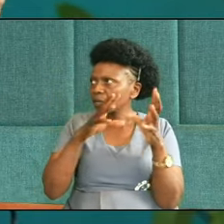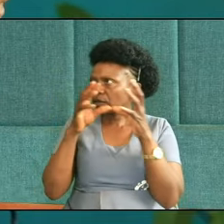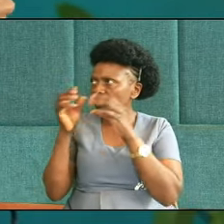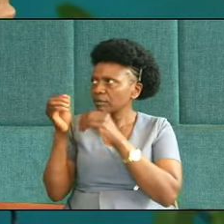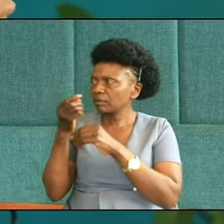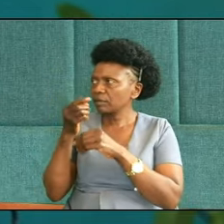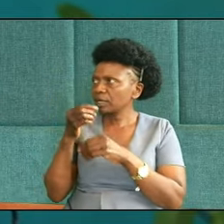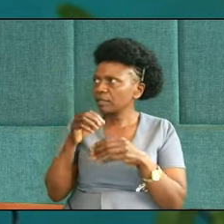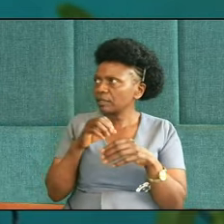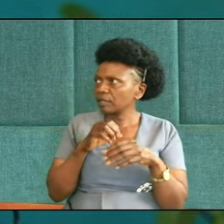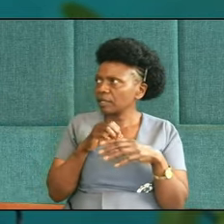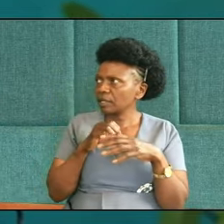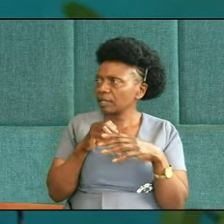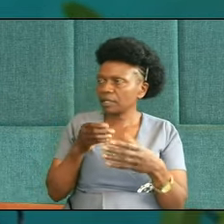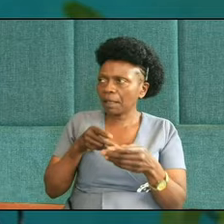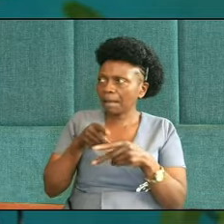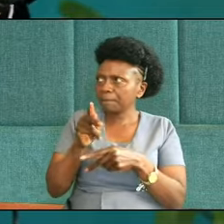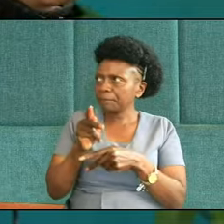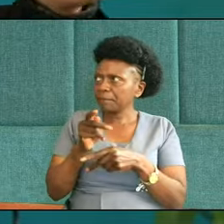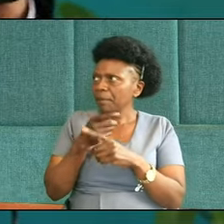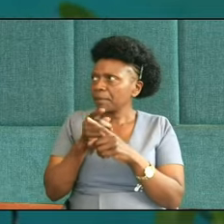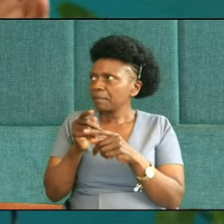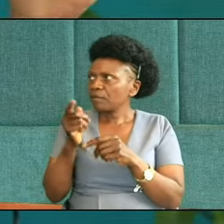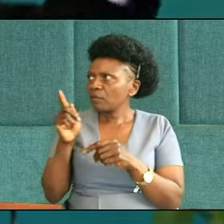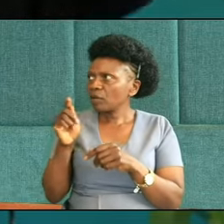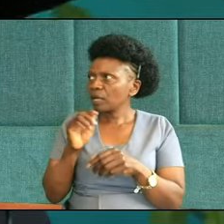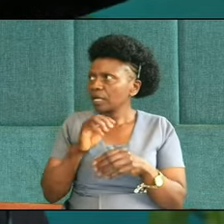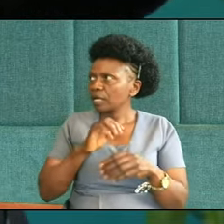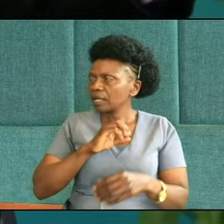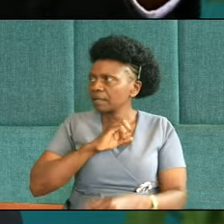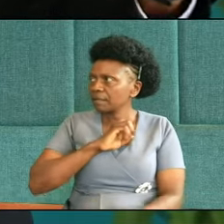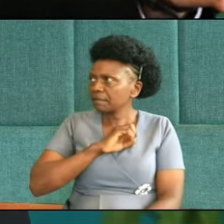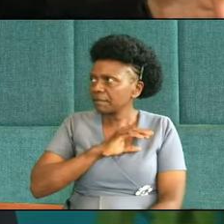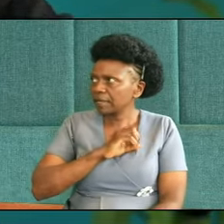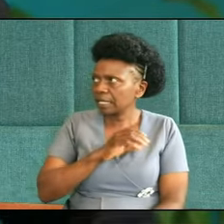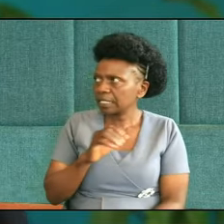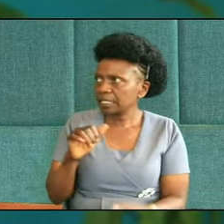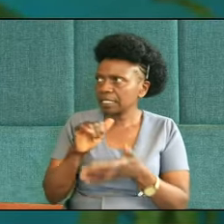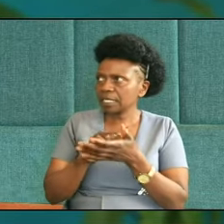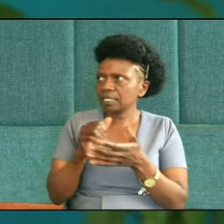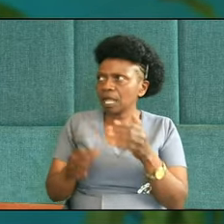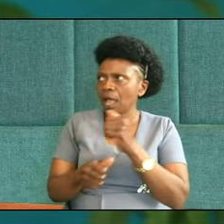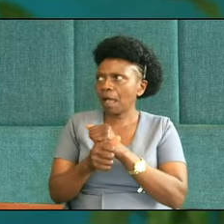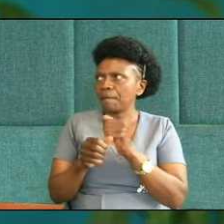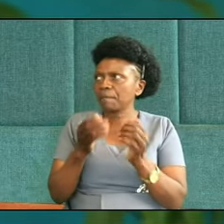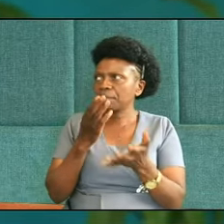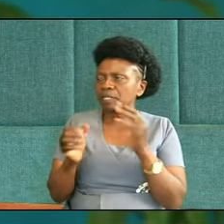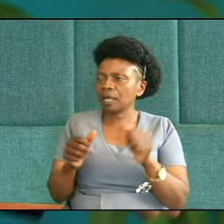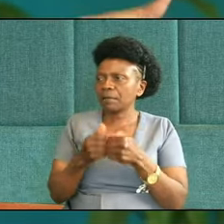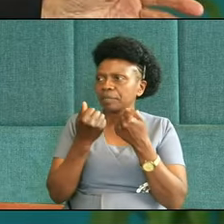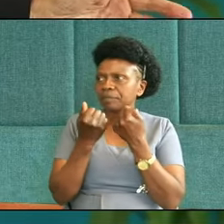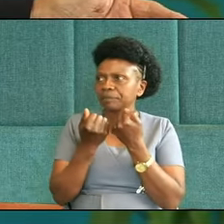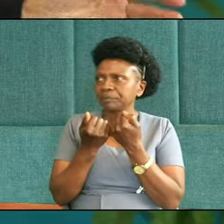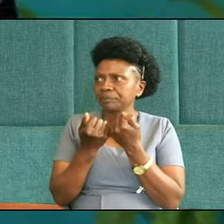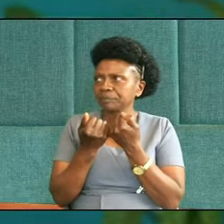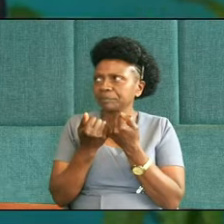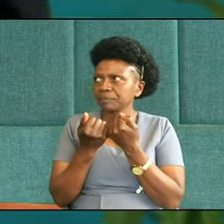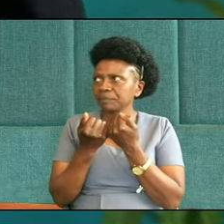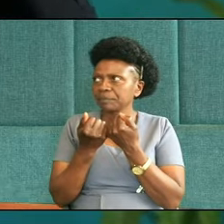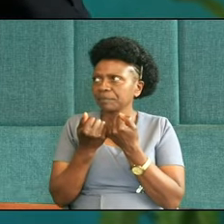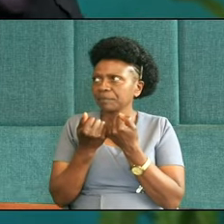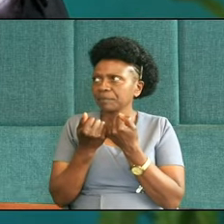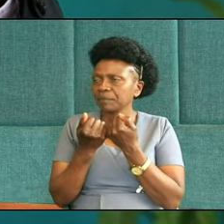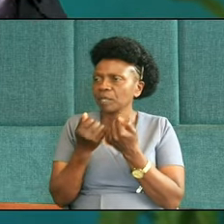Joseph is in Egypt, we know the back story, and if it says ten brothers were sent, what does that mean about Judah? What had happened, friends?